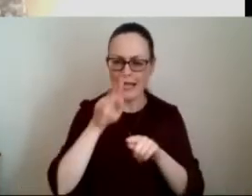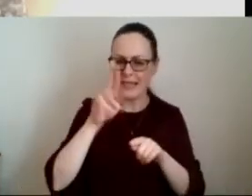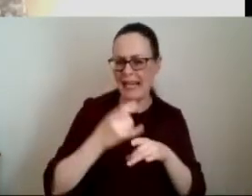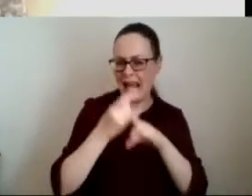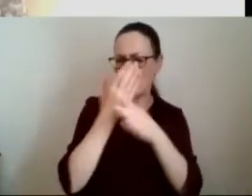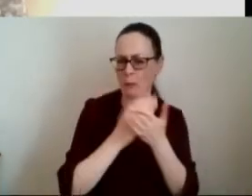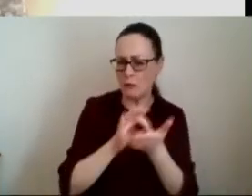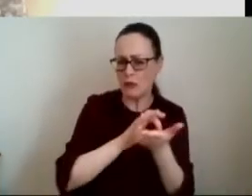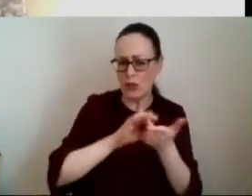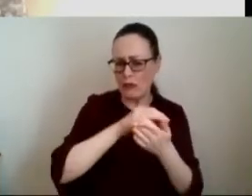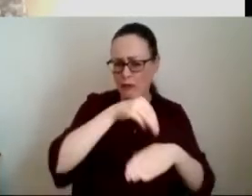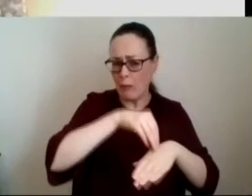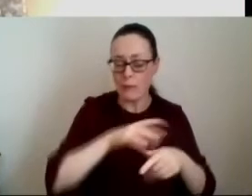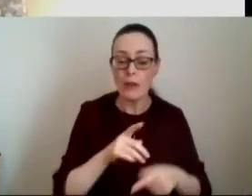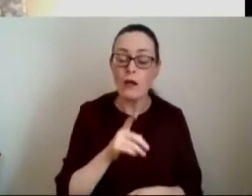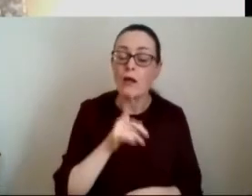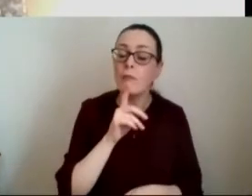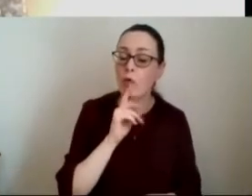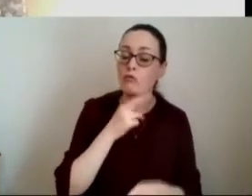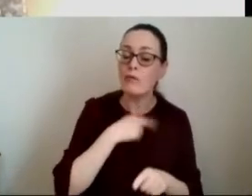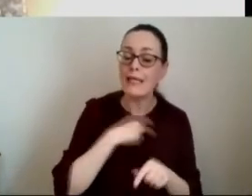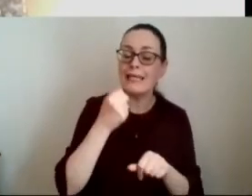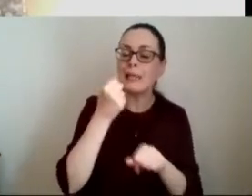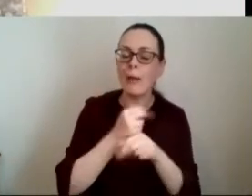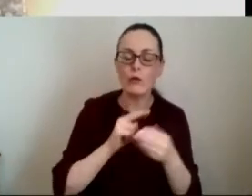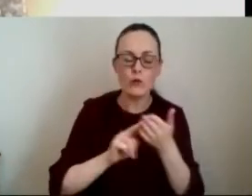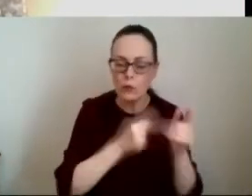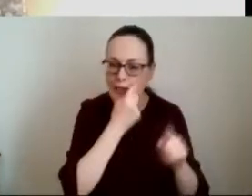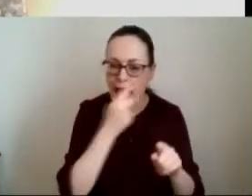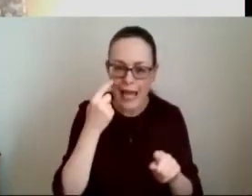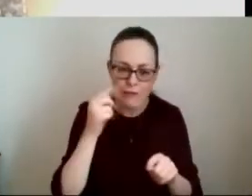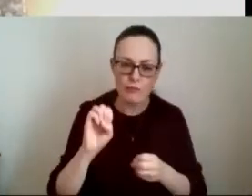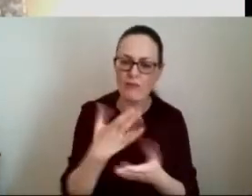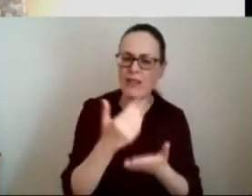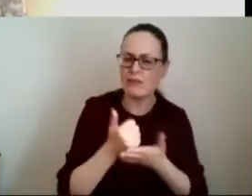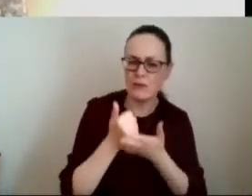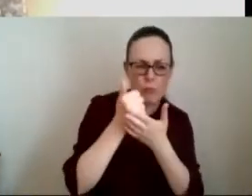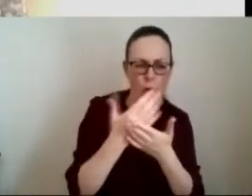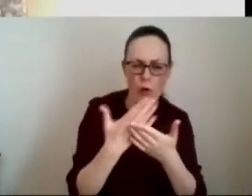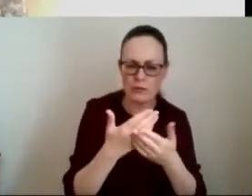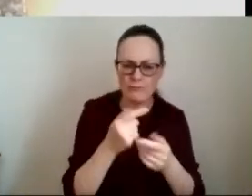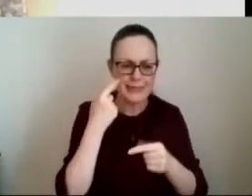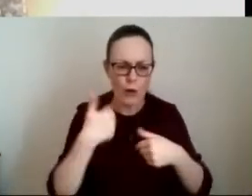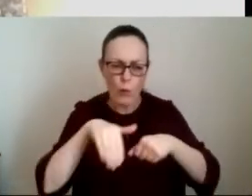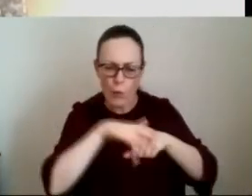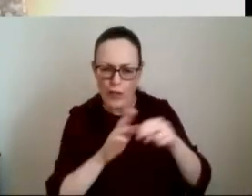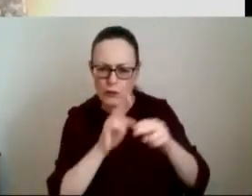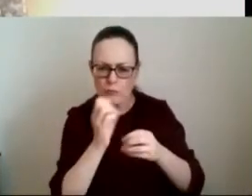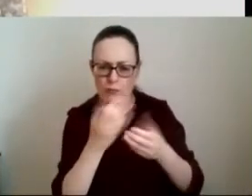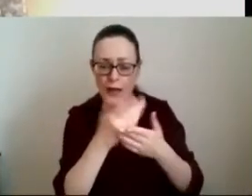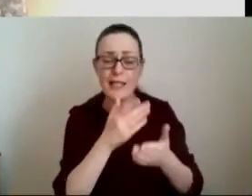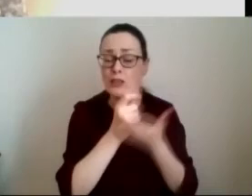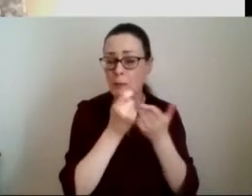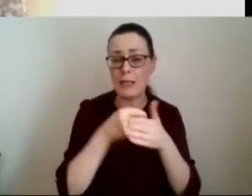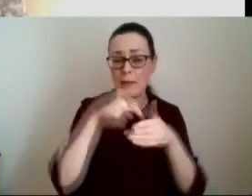sometimes emerge but i think it's ultimately about using the evidence to support where the services should be placed and in some cases that also links into population